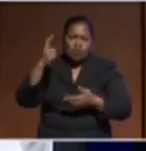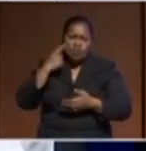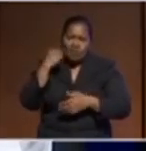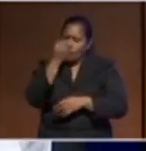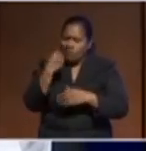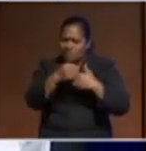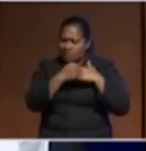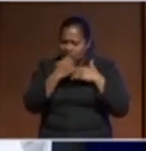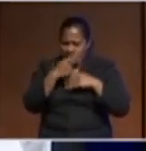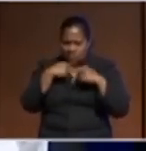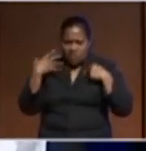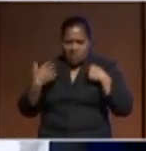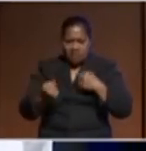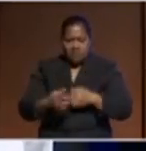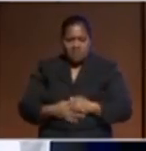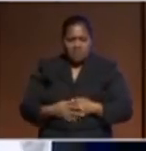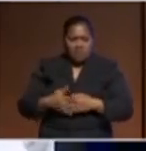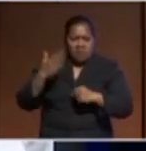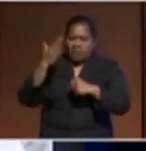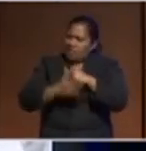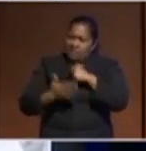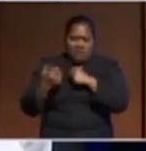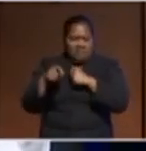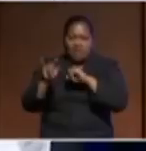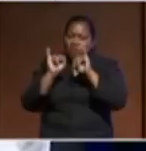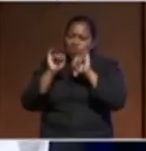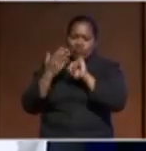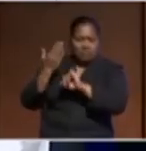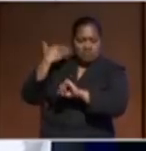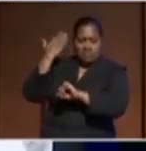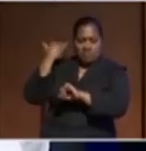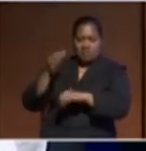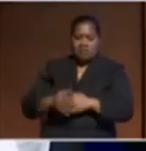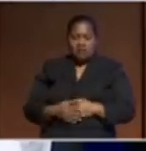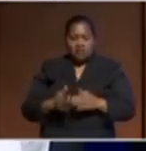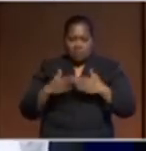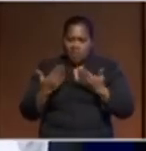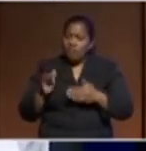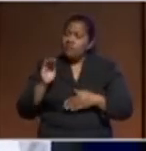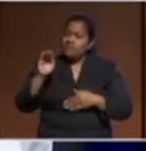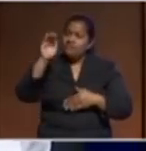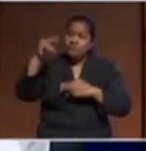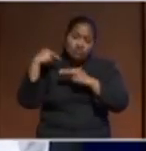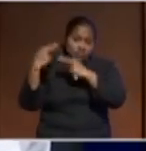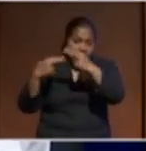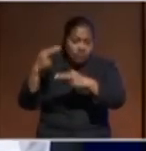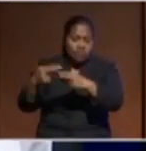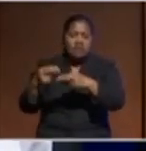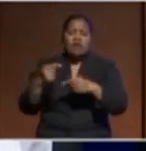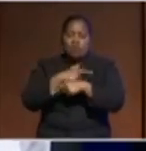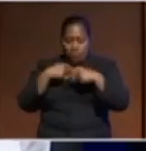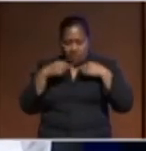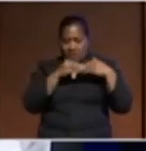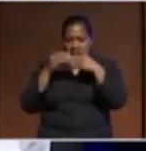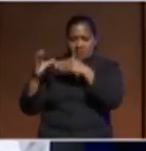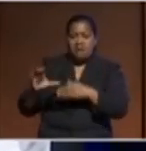we've never dealt with those kind of issues in the past. So I think the future generations that we as leaders must